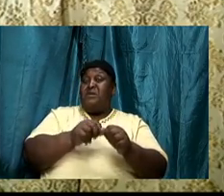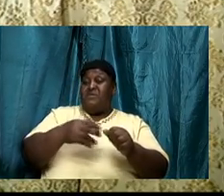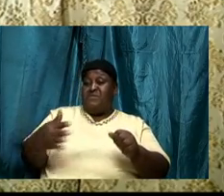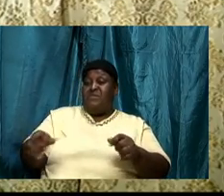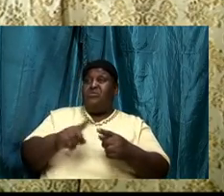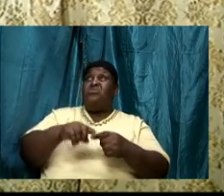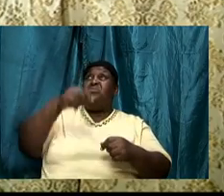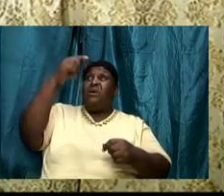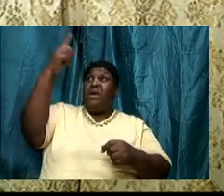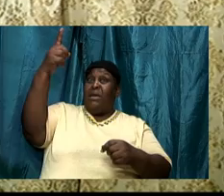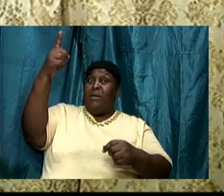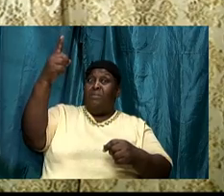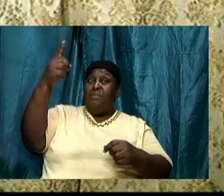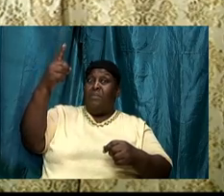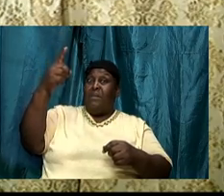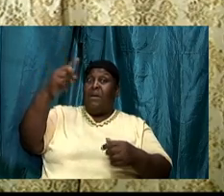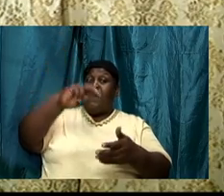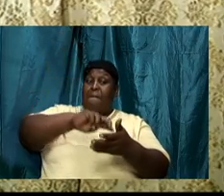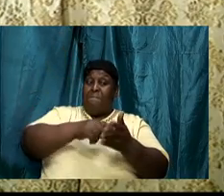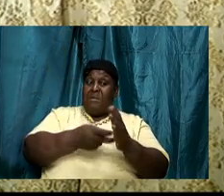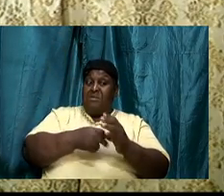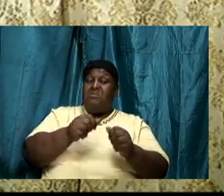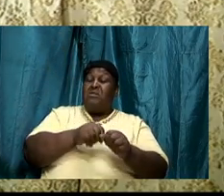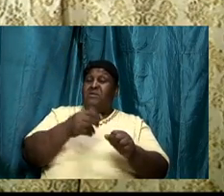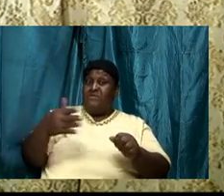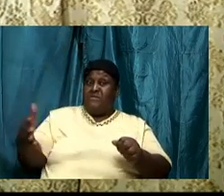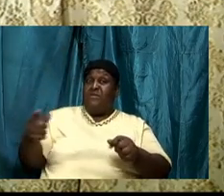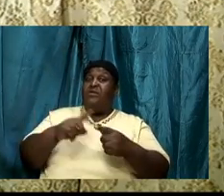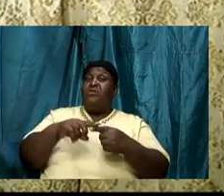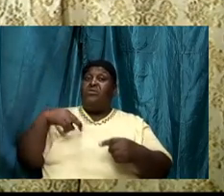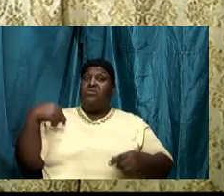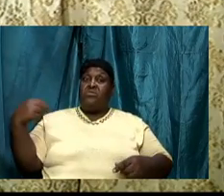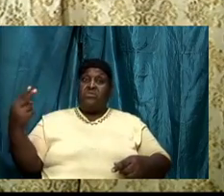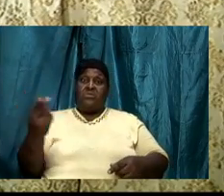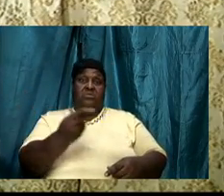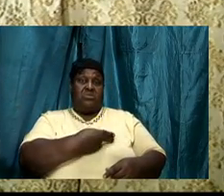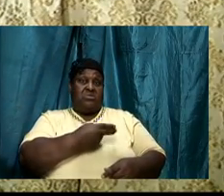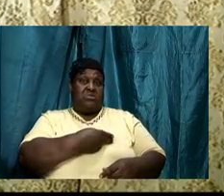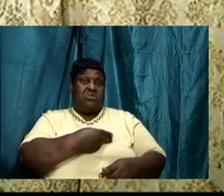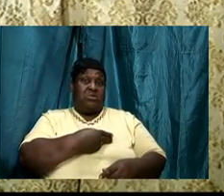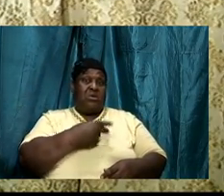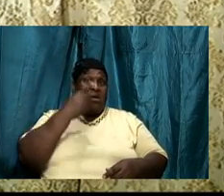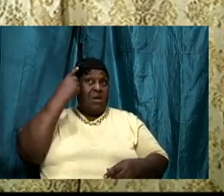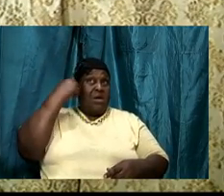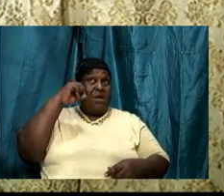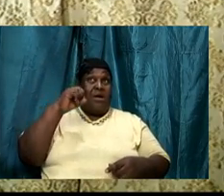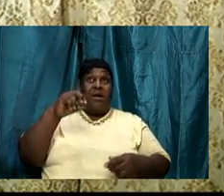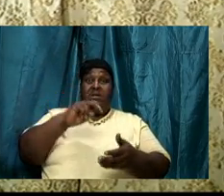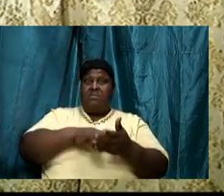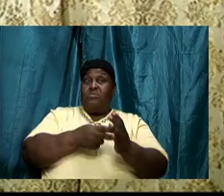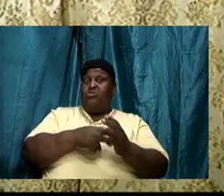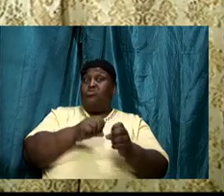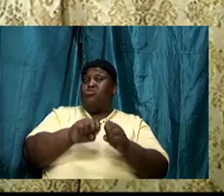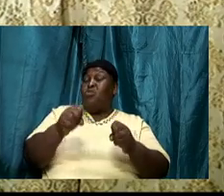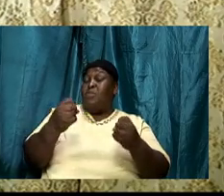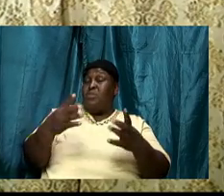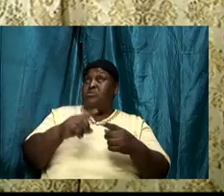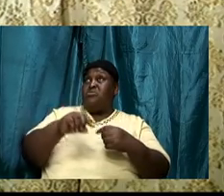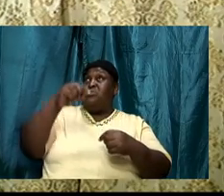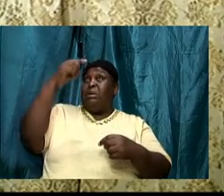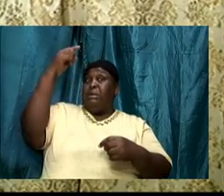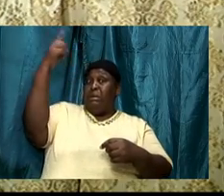and it means everything to us. And because it means so much to Him, it